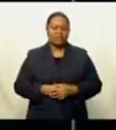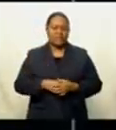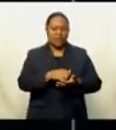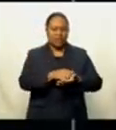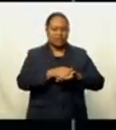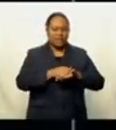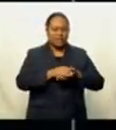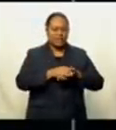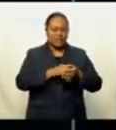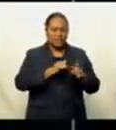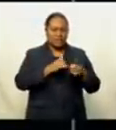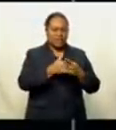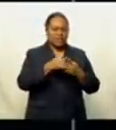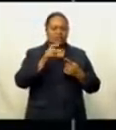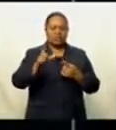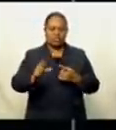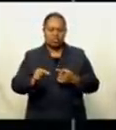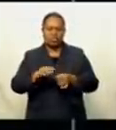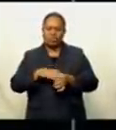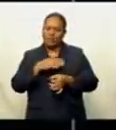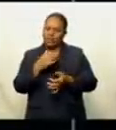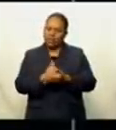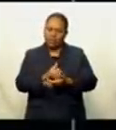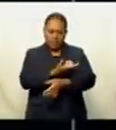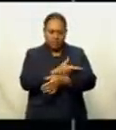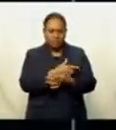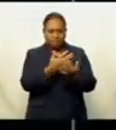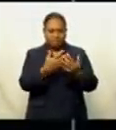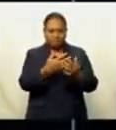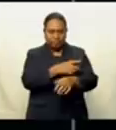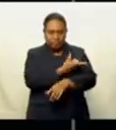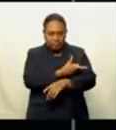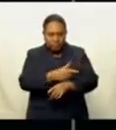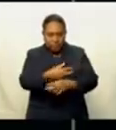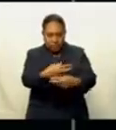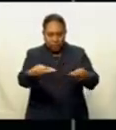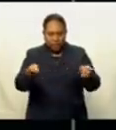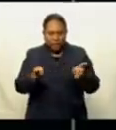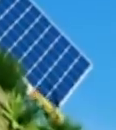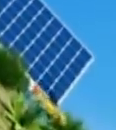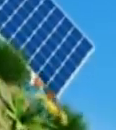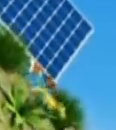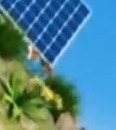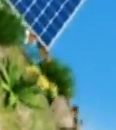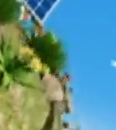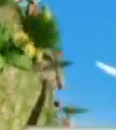is taking action to ensure our reefs remain sustainable. Jay Shulal reports.